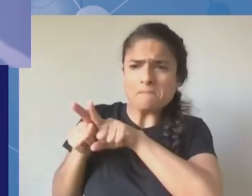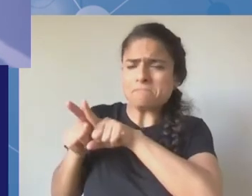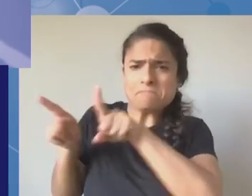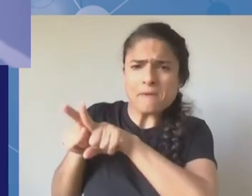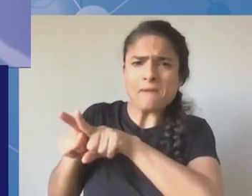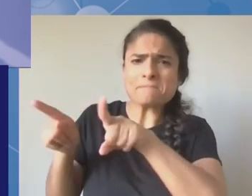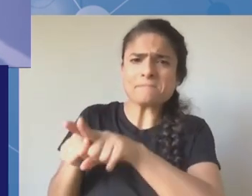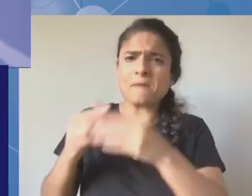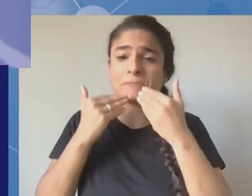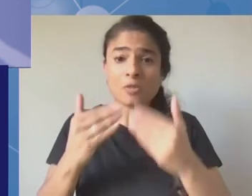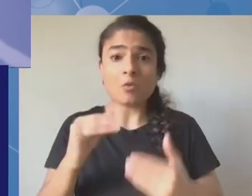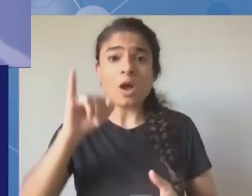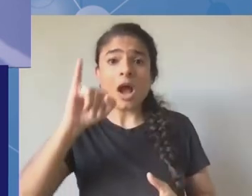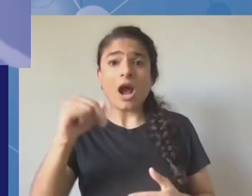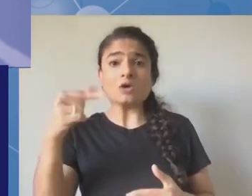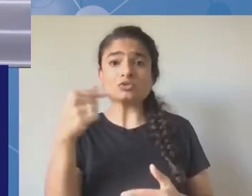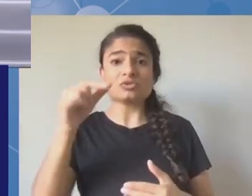the mark chair 2021